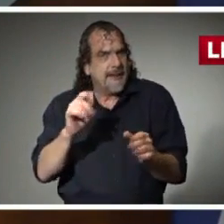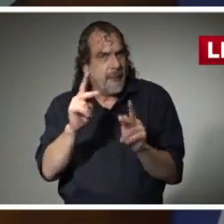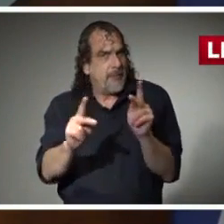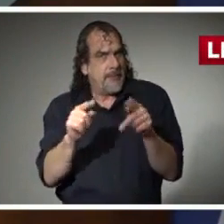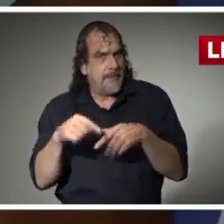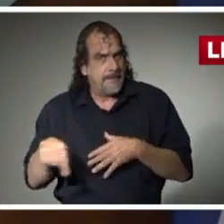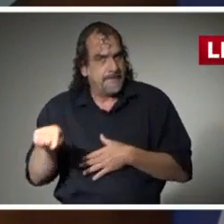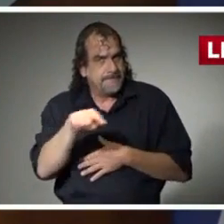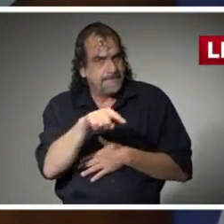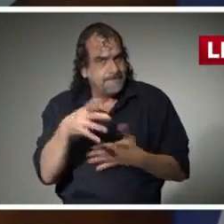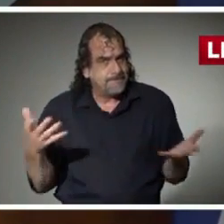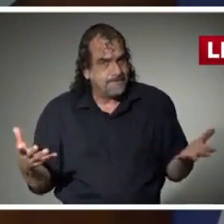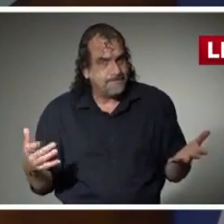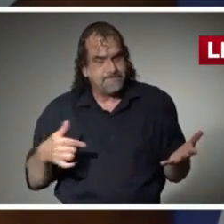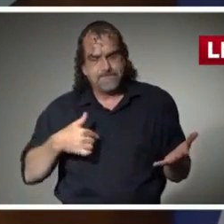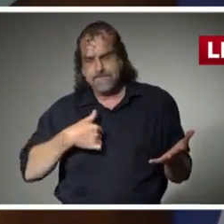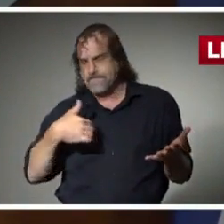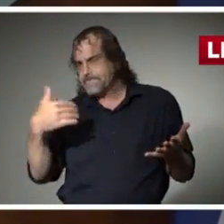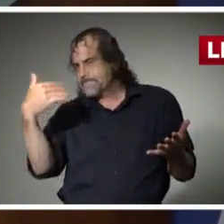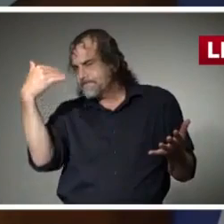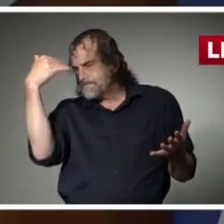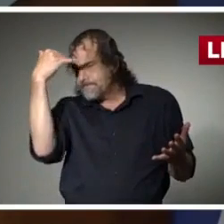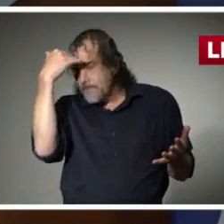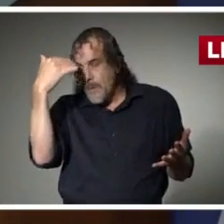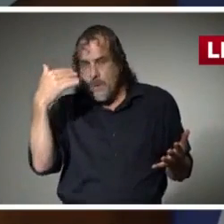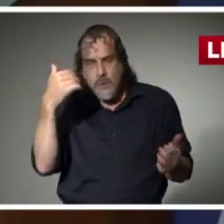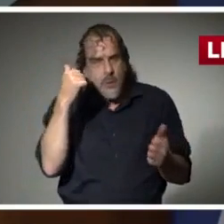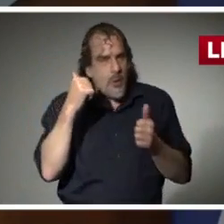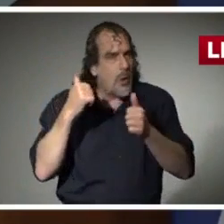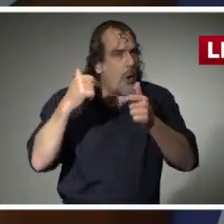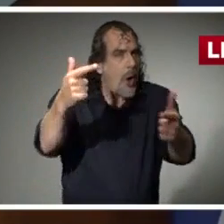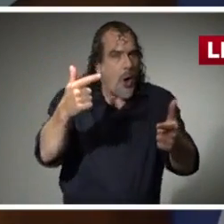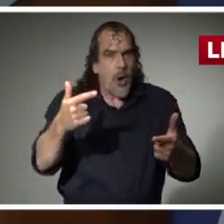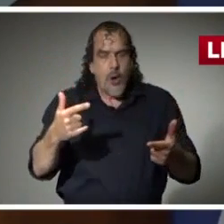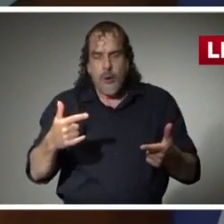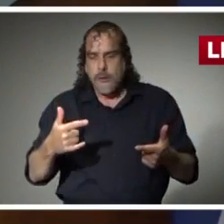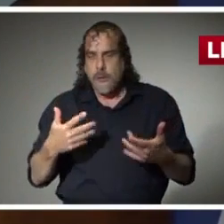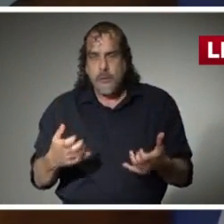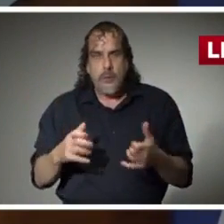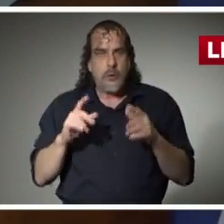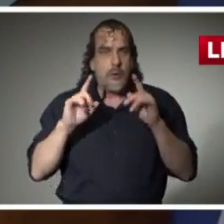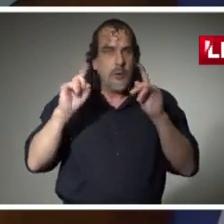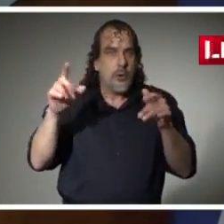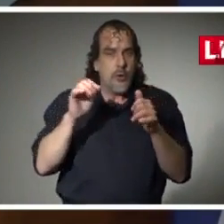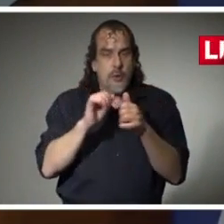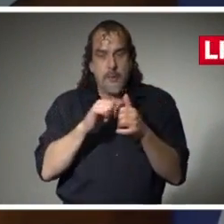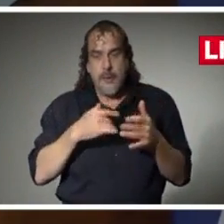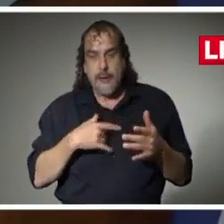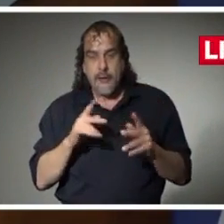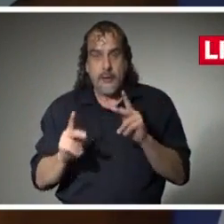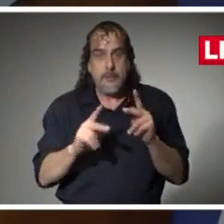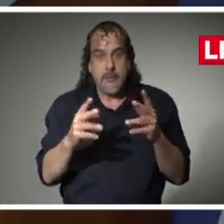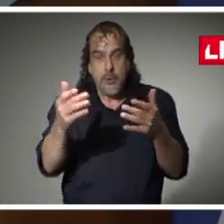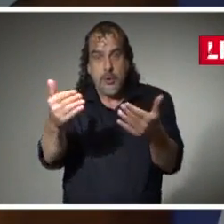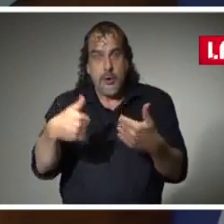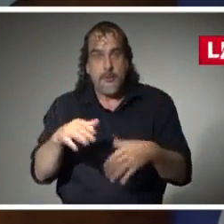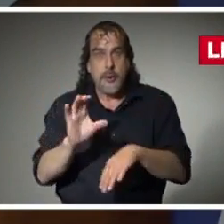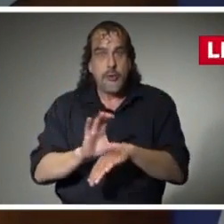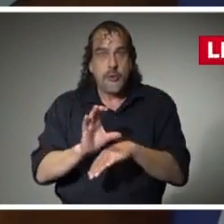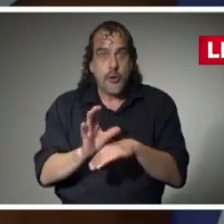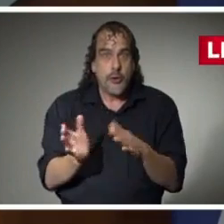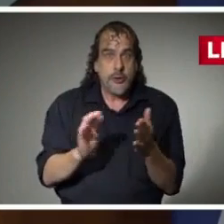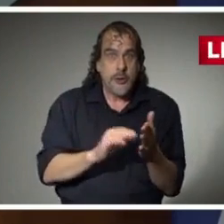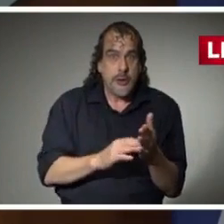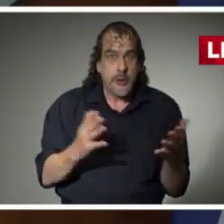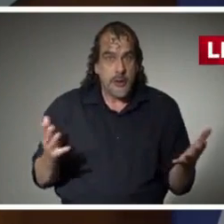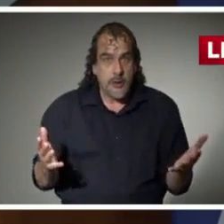I know that every single one of you care about your flock. But there's not